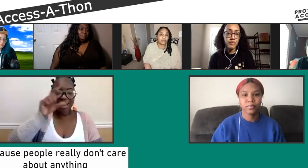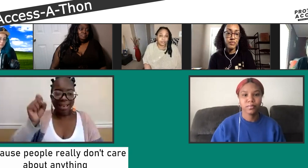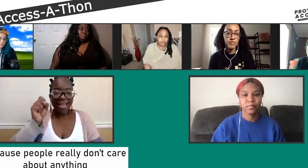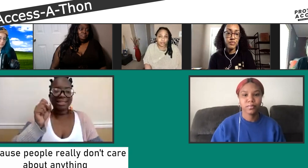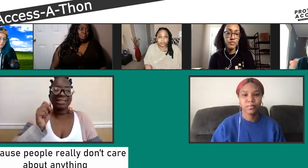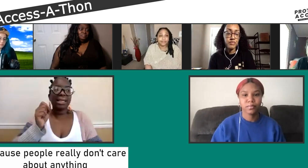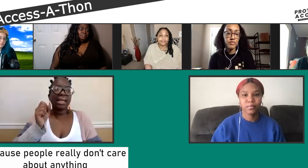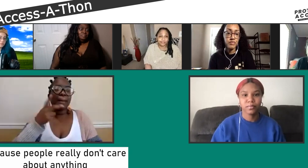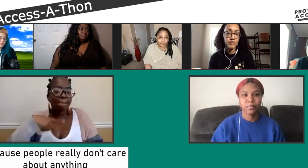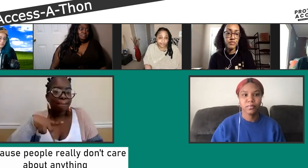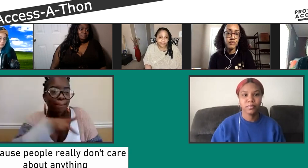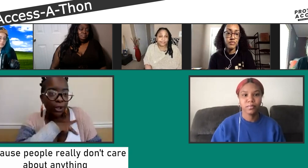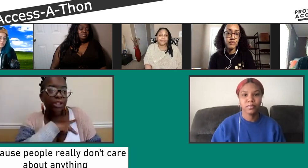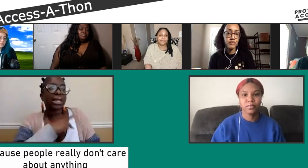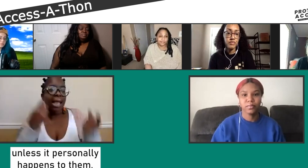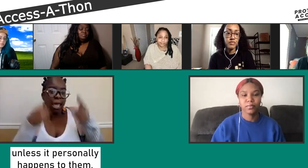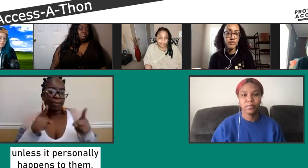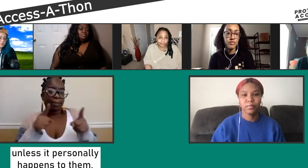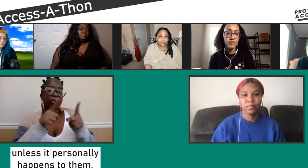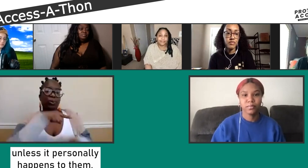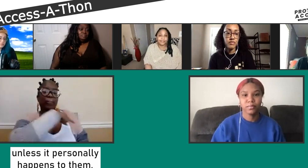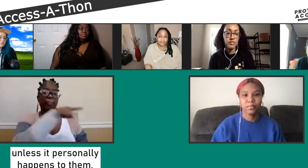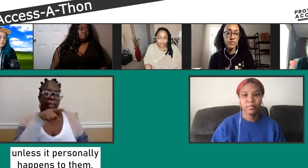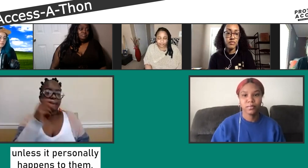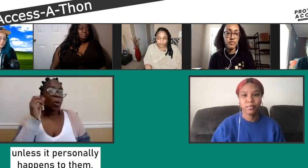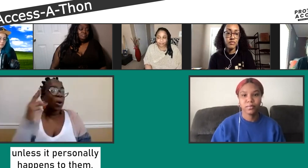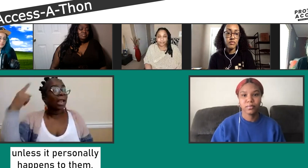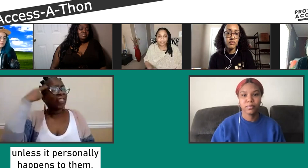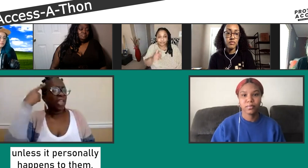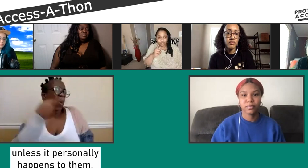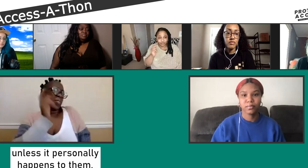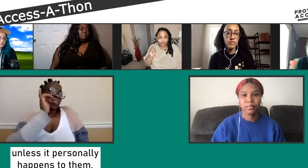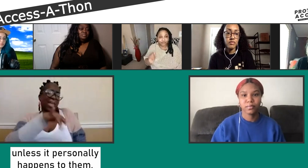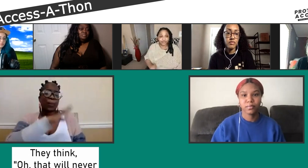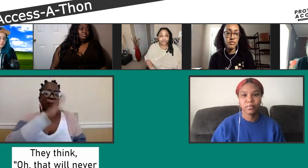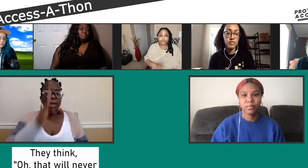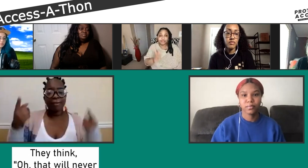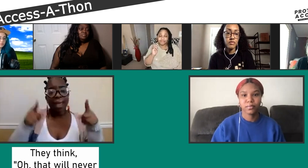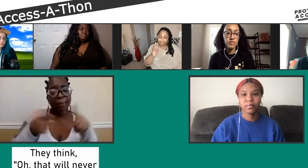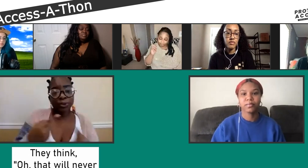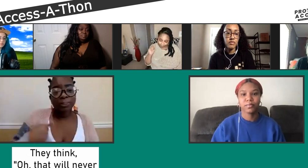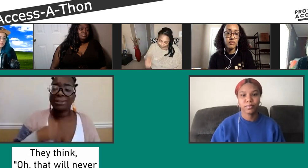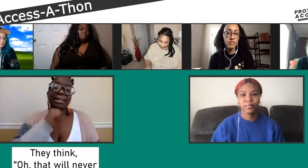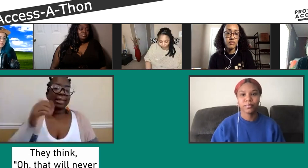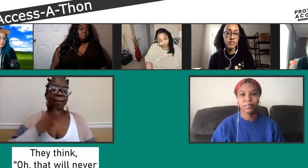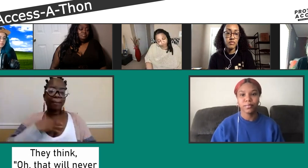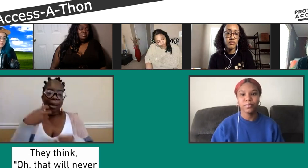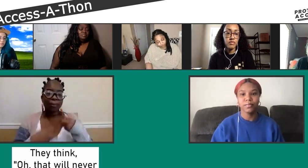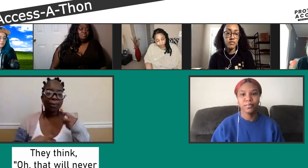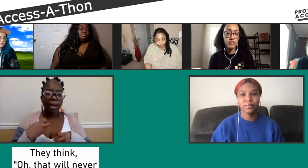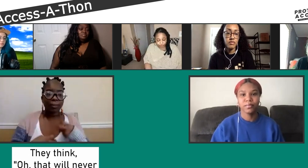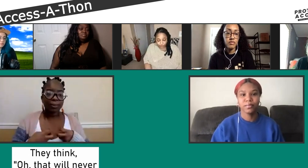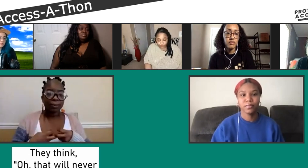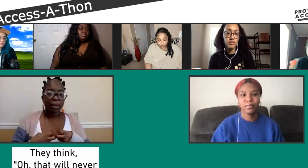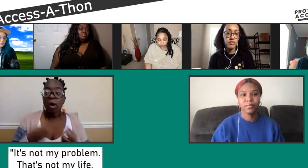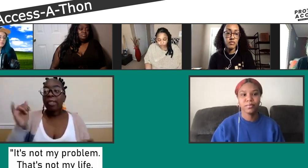care about anything unless it hurts them personally, or if it's personally their family. And, oh,